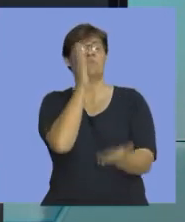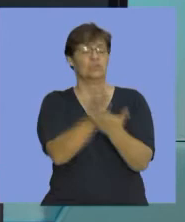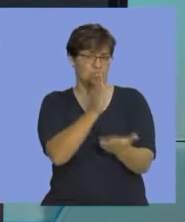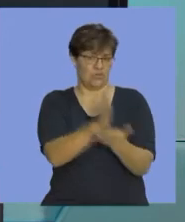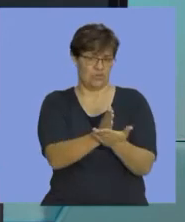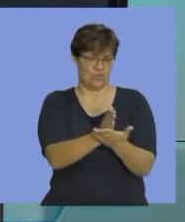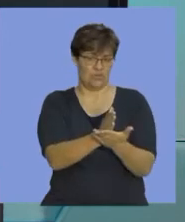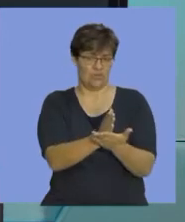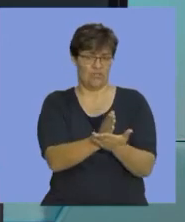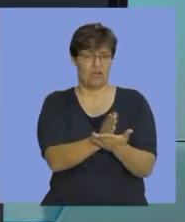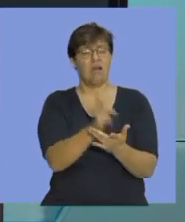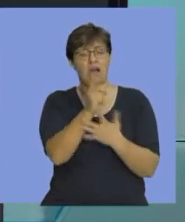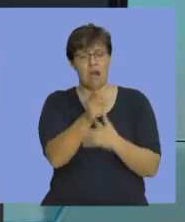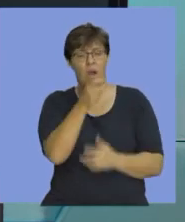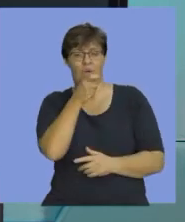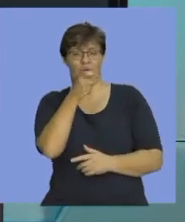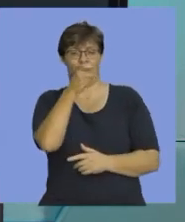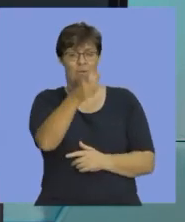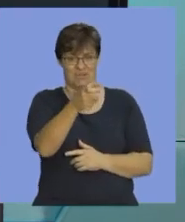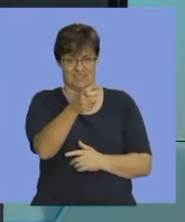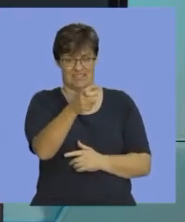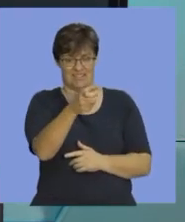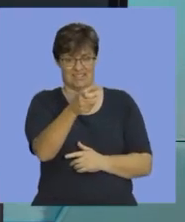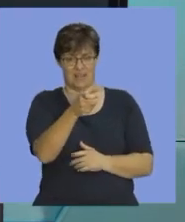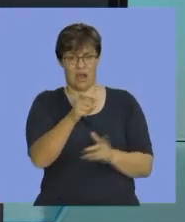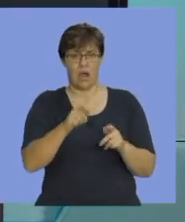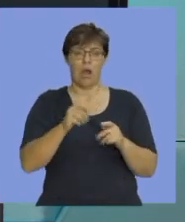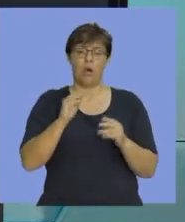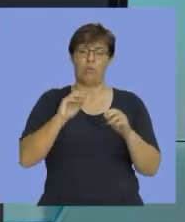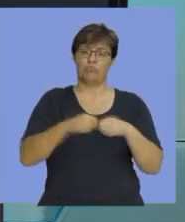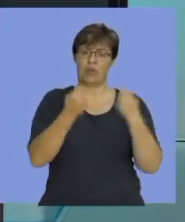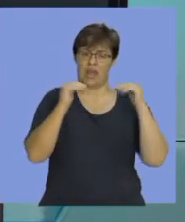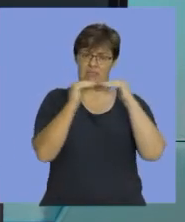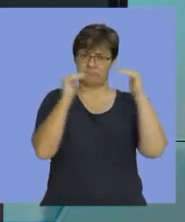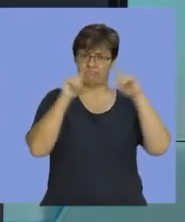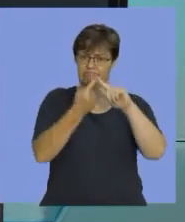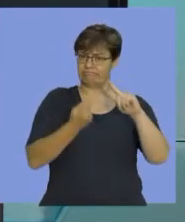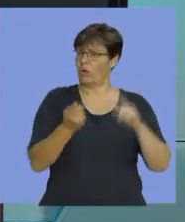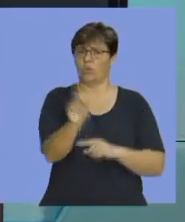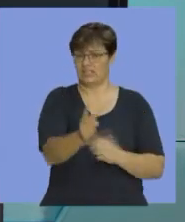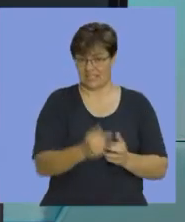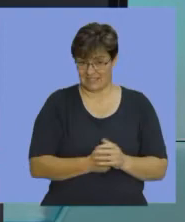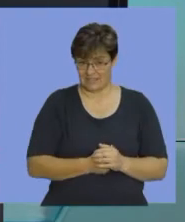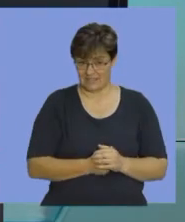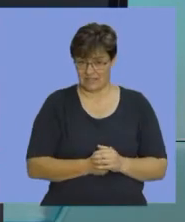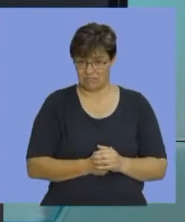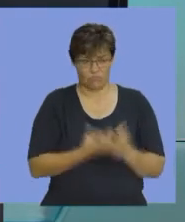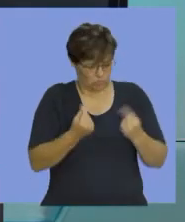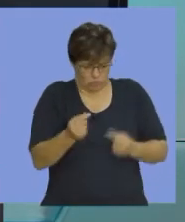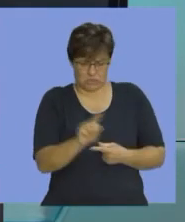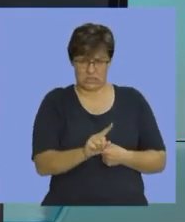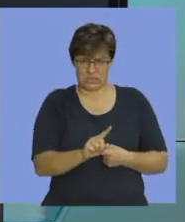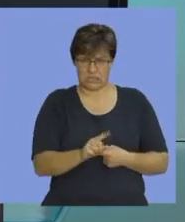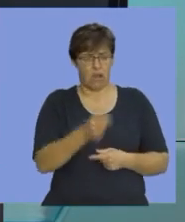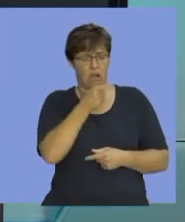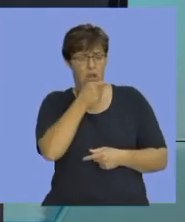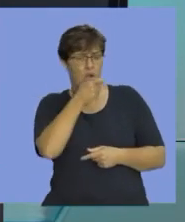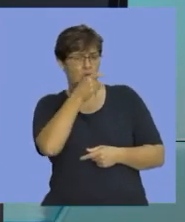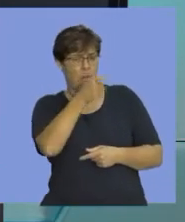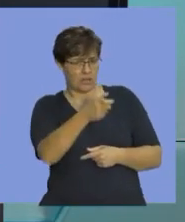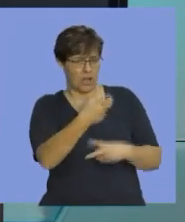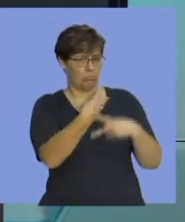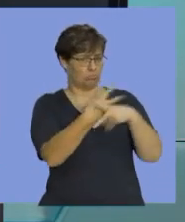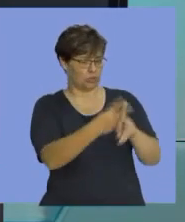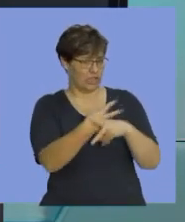that you are able to comment on the break even point, right? So, what do you do? You comment on the level of